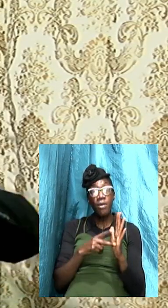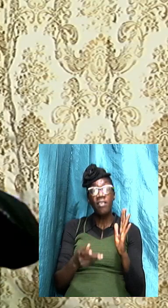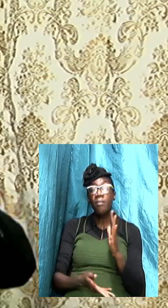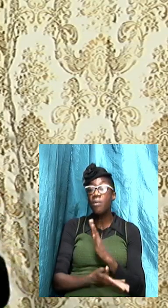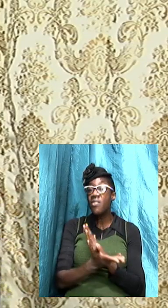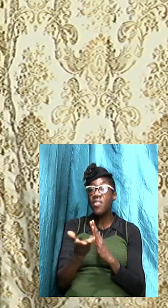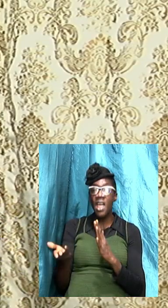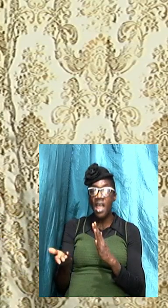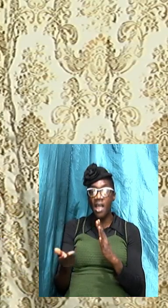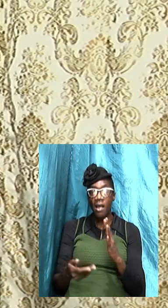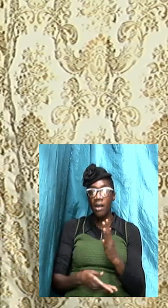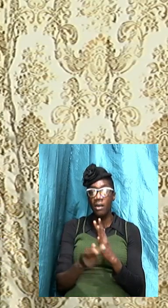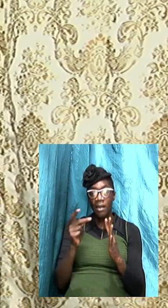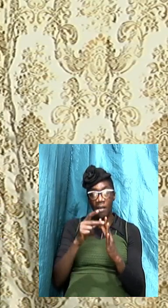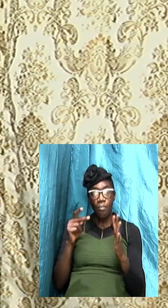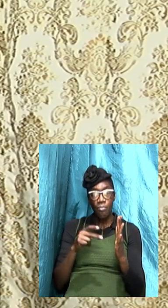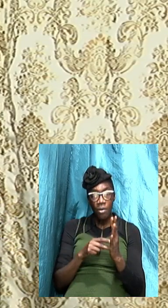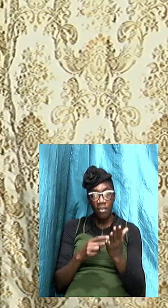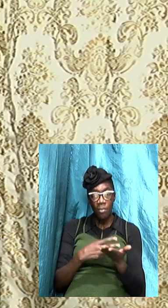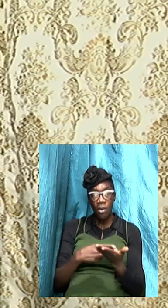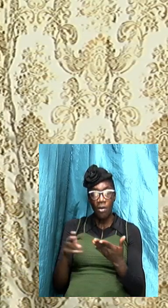there's a principle of holiness